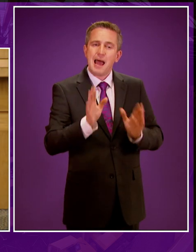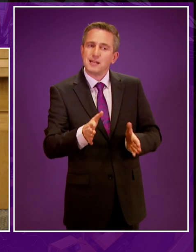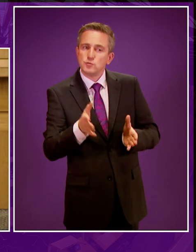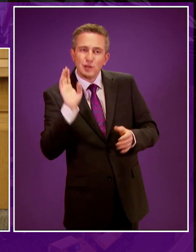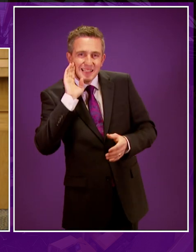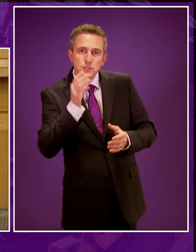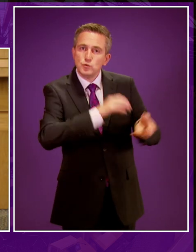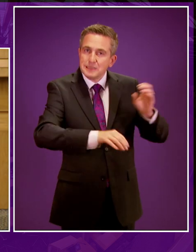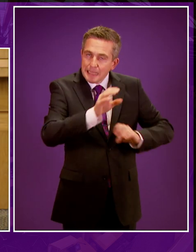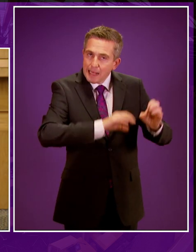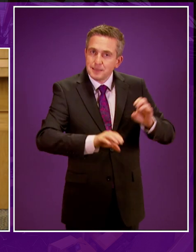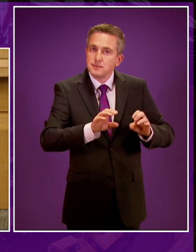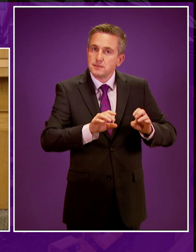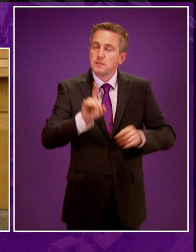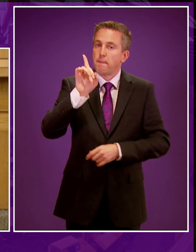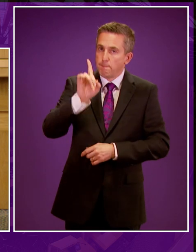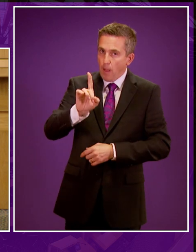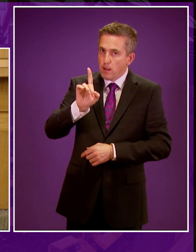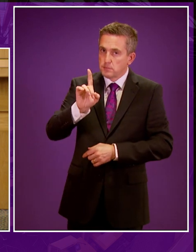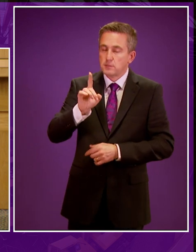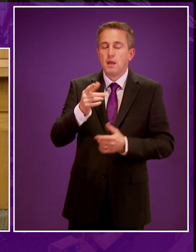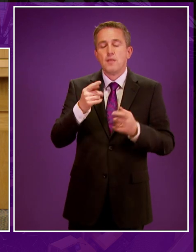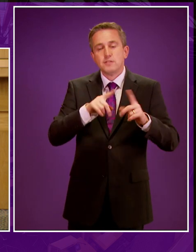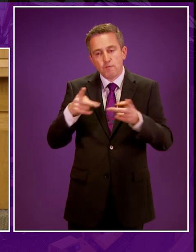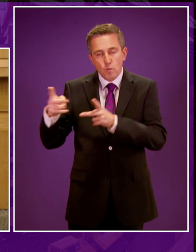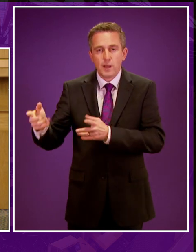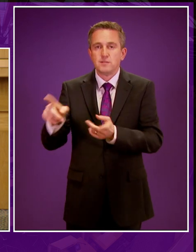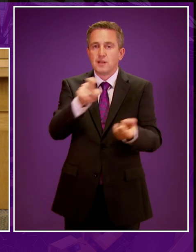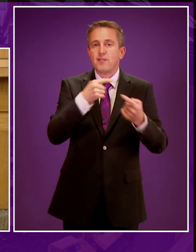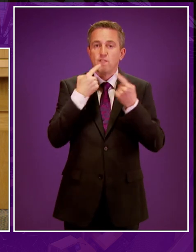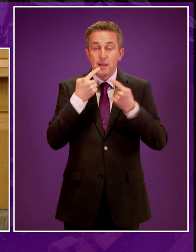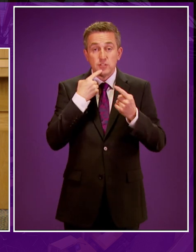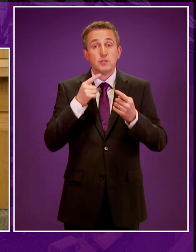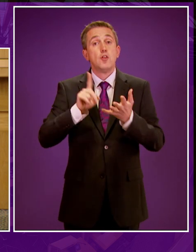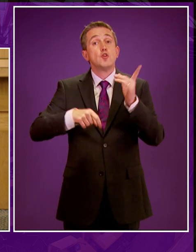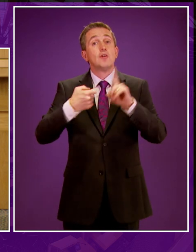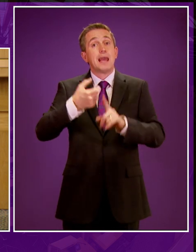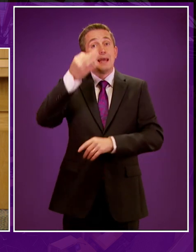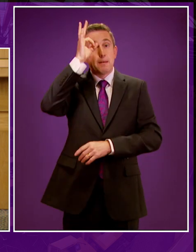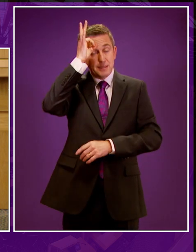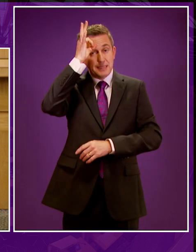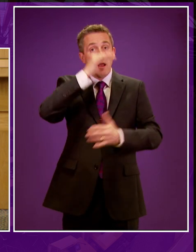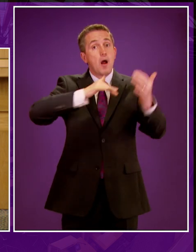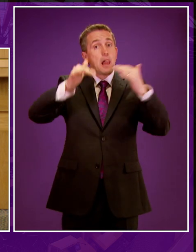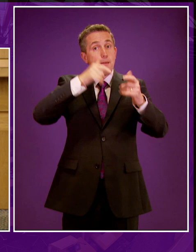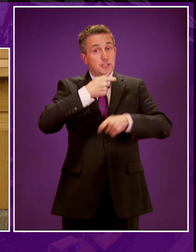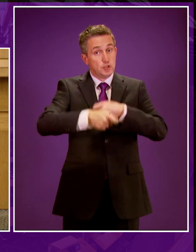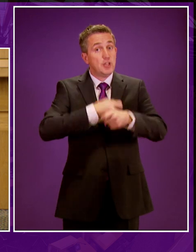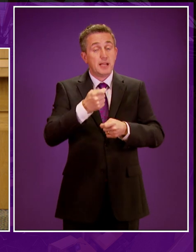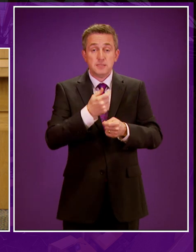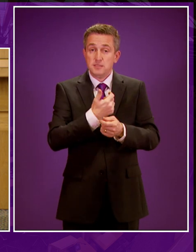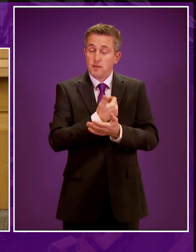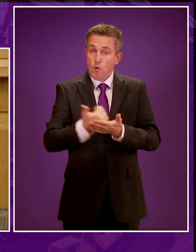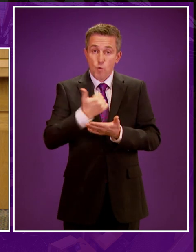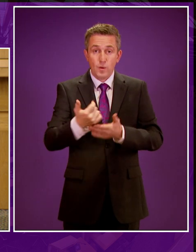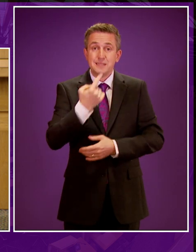the fact that scientific evidence comes in many forms. The UK Committee on Climate Change has been consistent in its warnings about